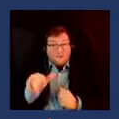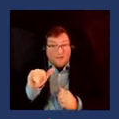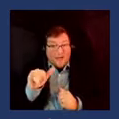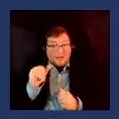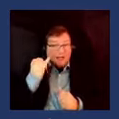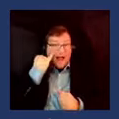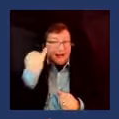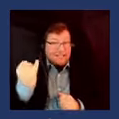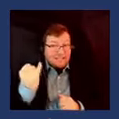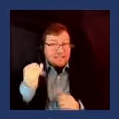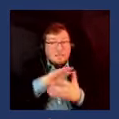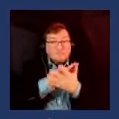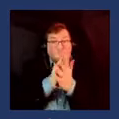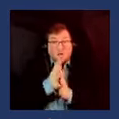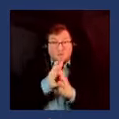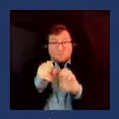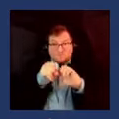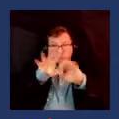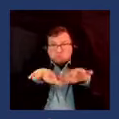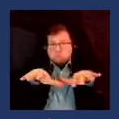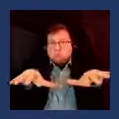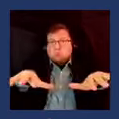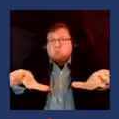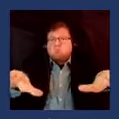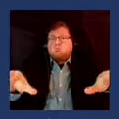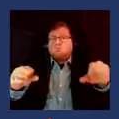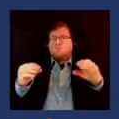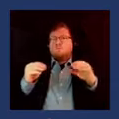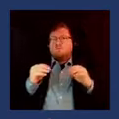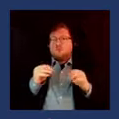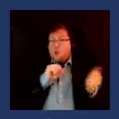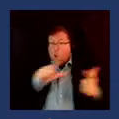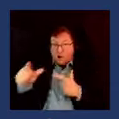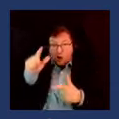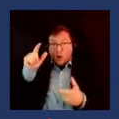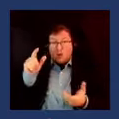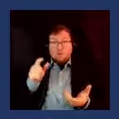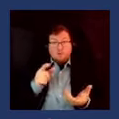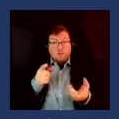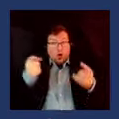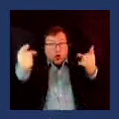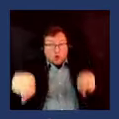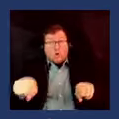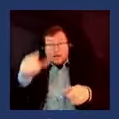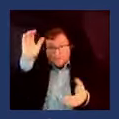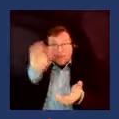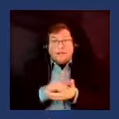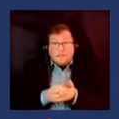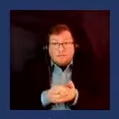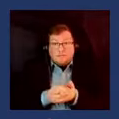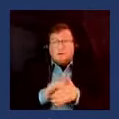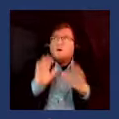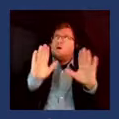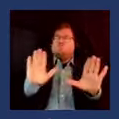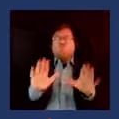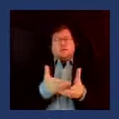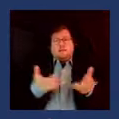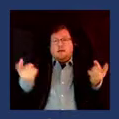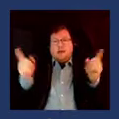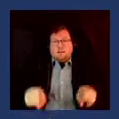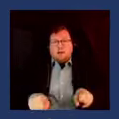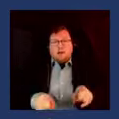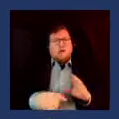is something that we all believe amazing things happen impossible things happen